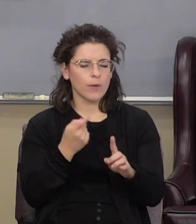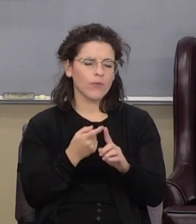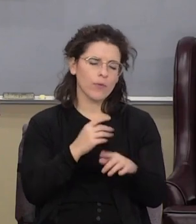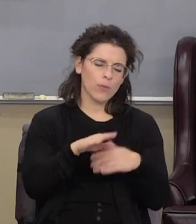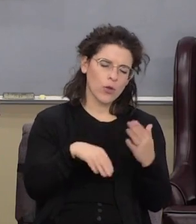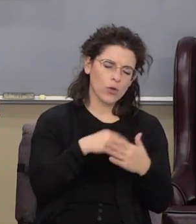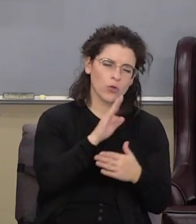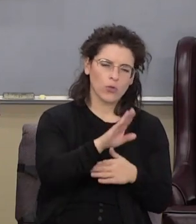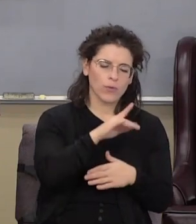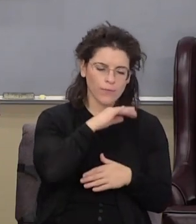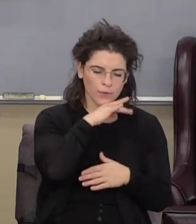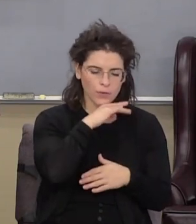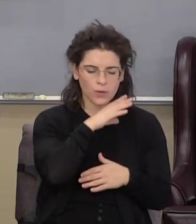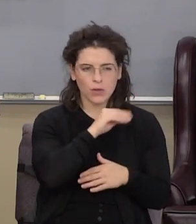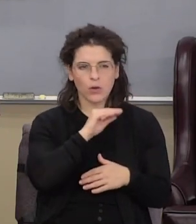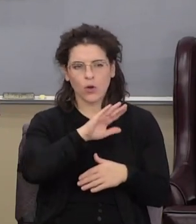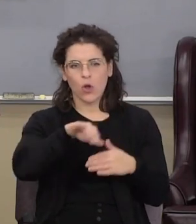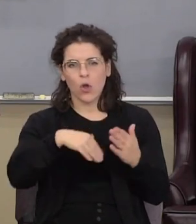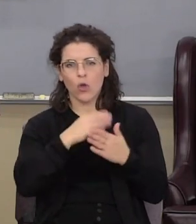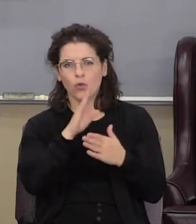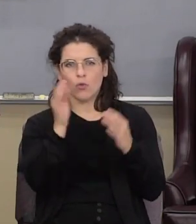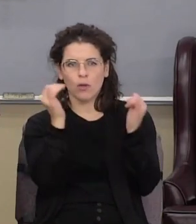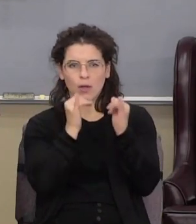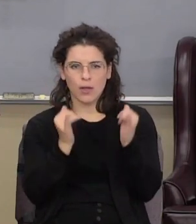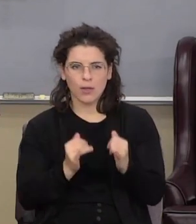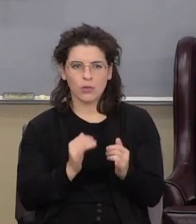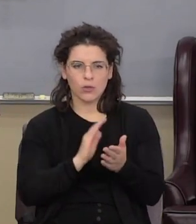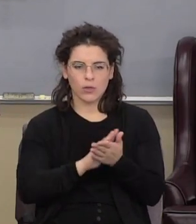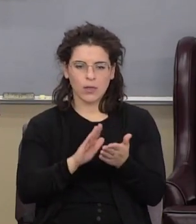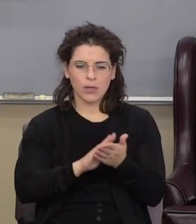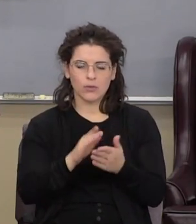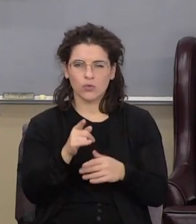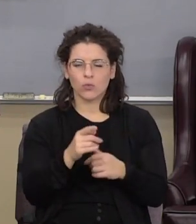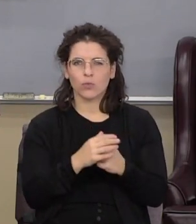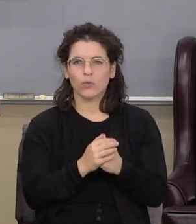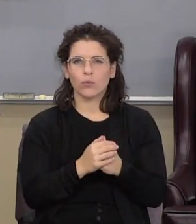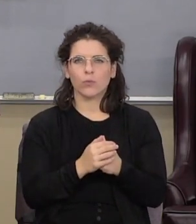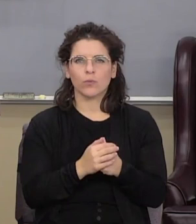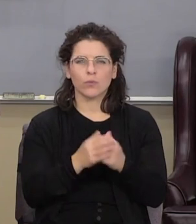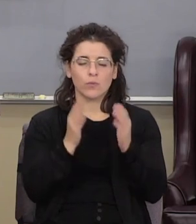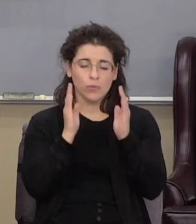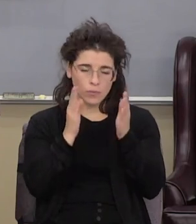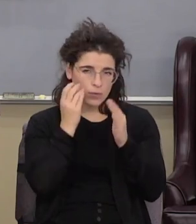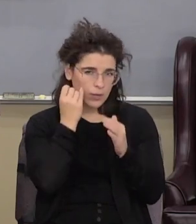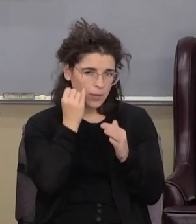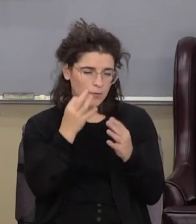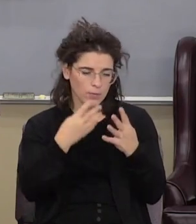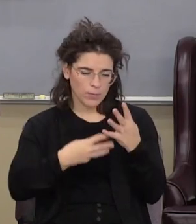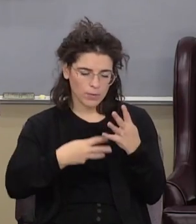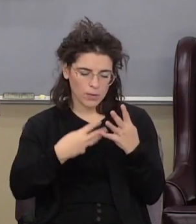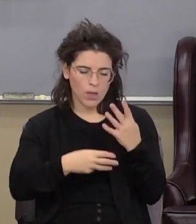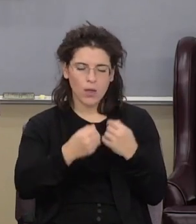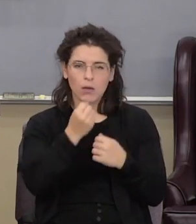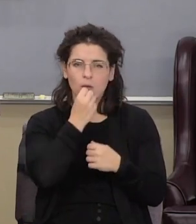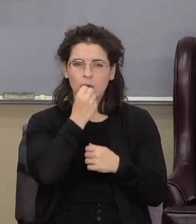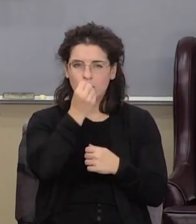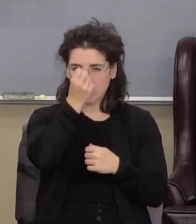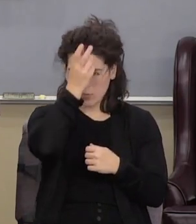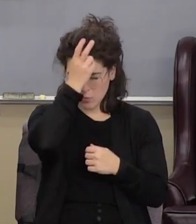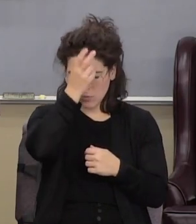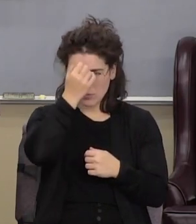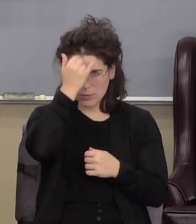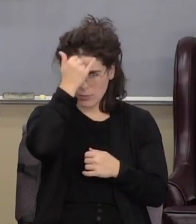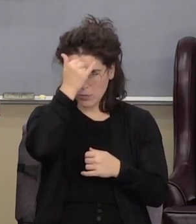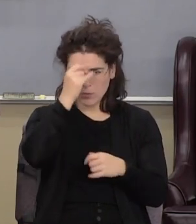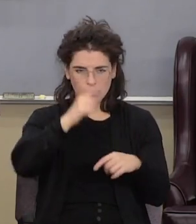filthiness and from all your idols will I cleanse you listen if the blood of bulls and goats can't take away sin the